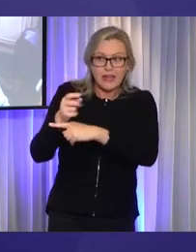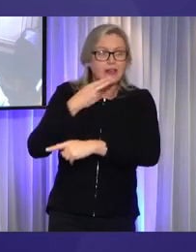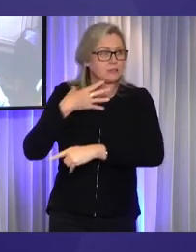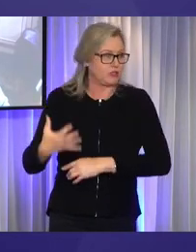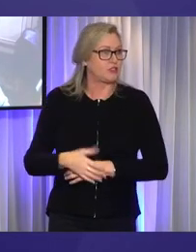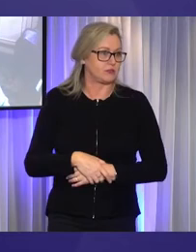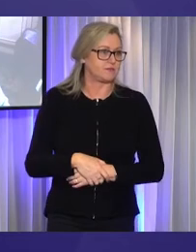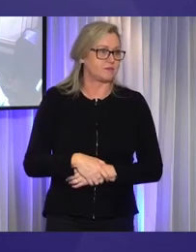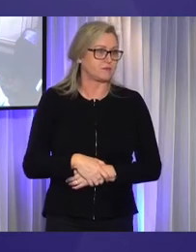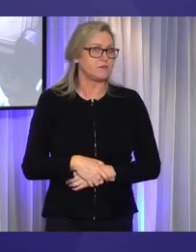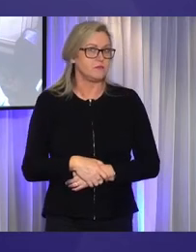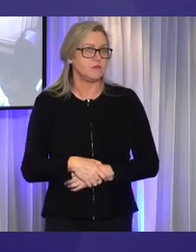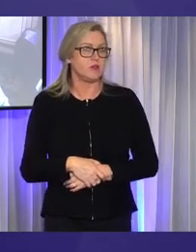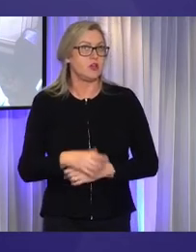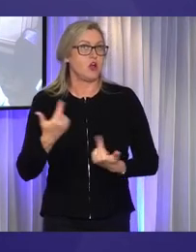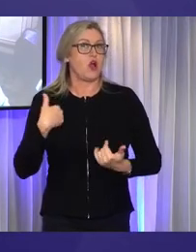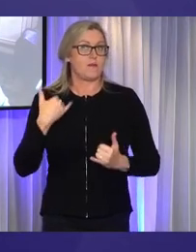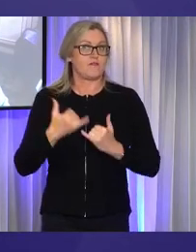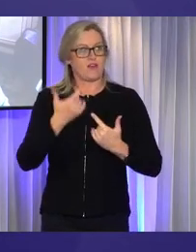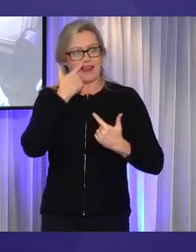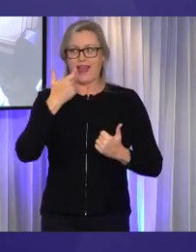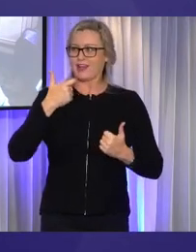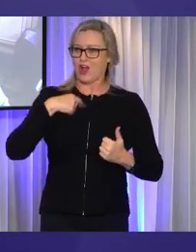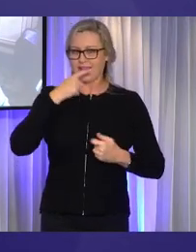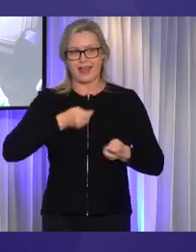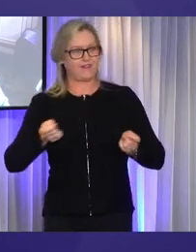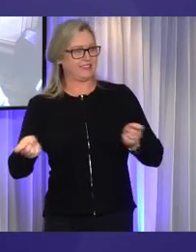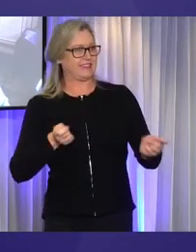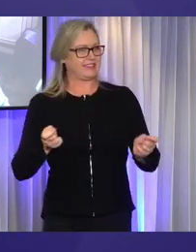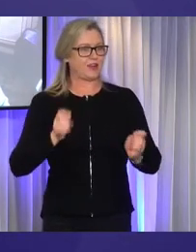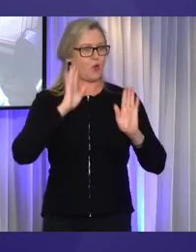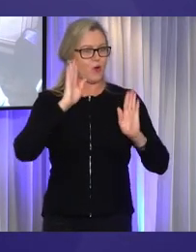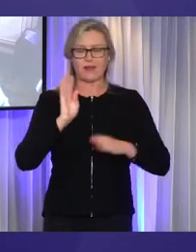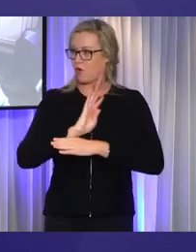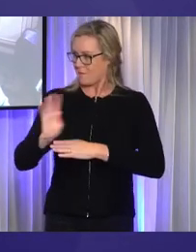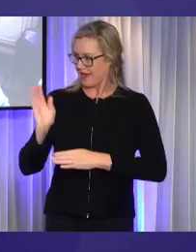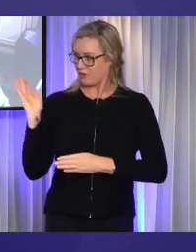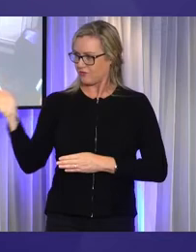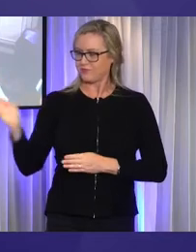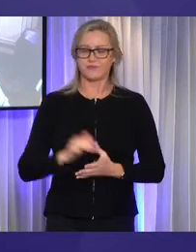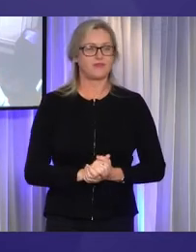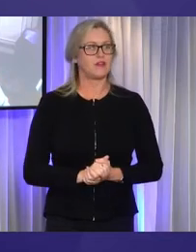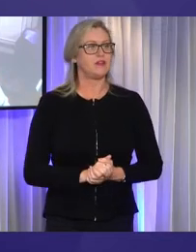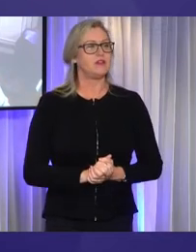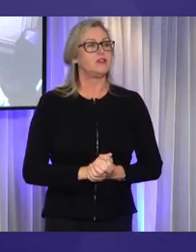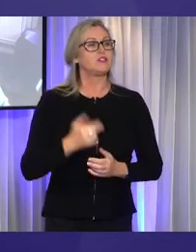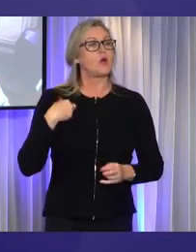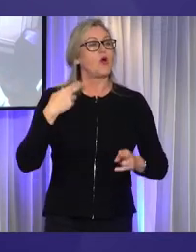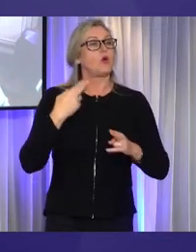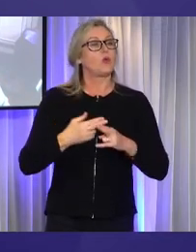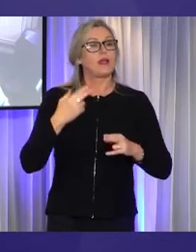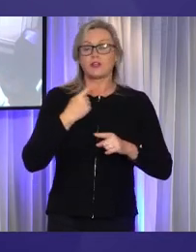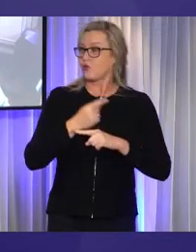So I'm very lucky to have been asked to facilitate a wonderful panel. And what I'm going to do then is just give a brief overview of my